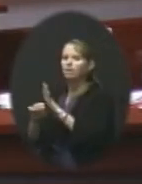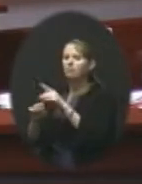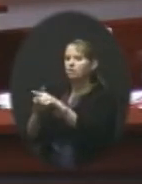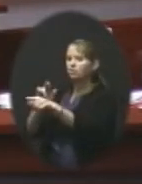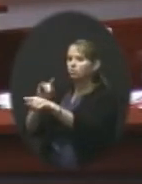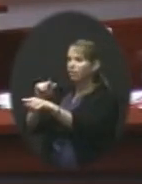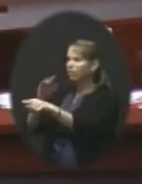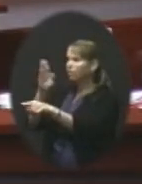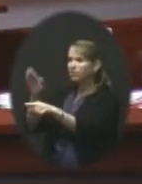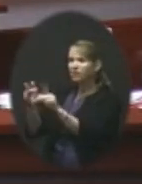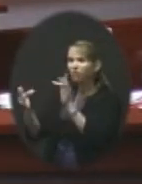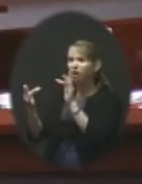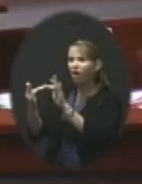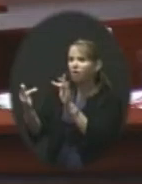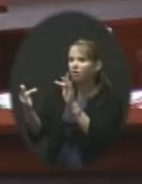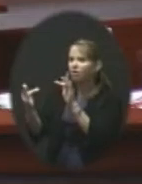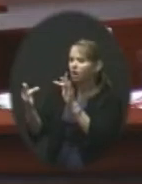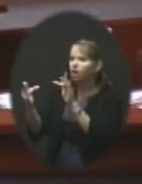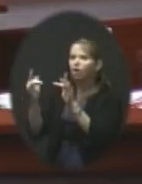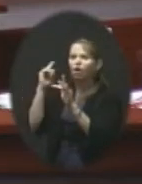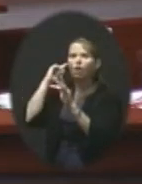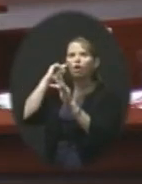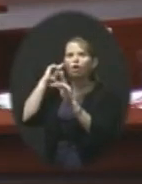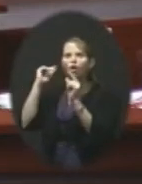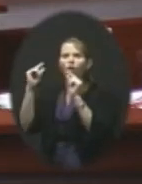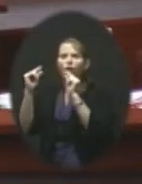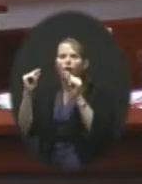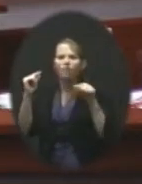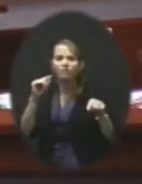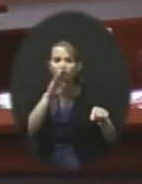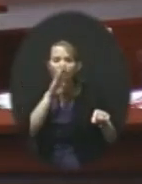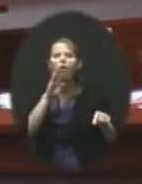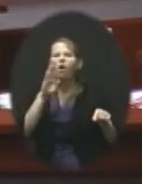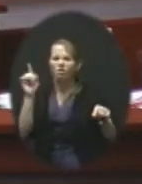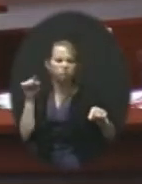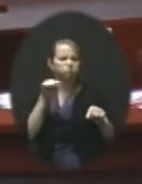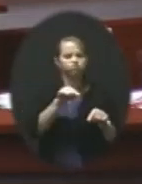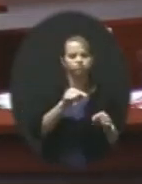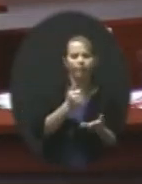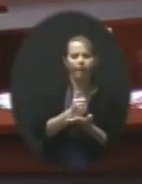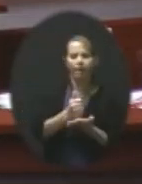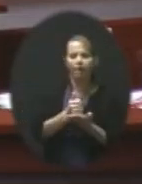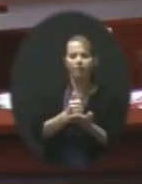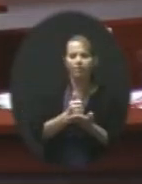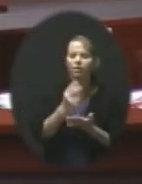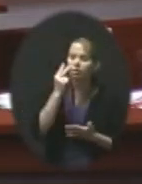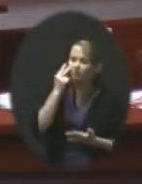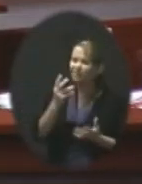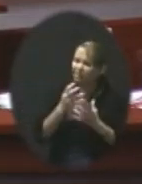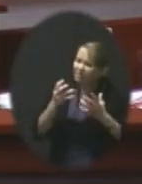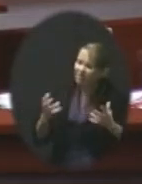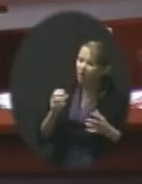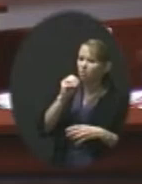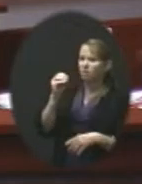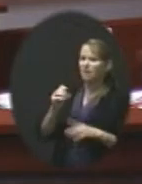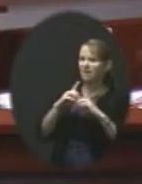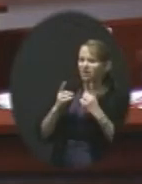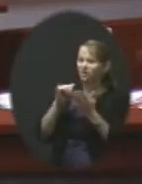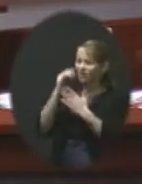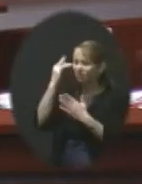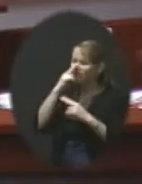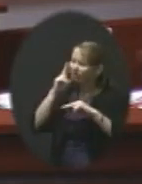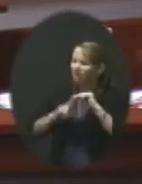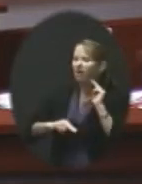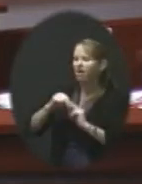was frustrated, reached out to help. And we see that so much in the Olathe District, and that's why it's so much fun to come to work and help